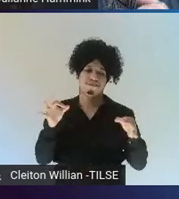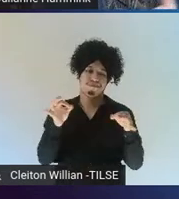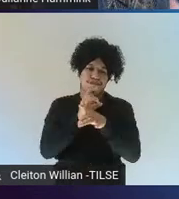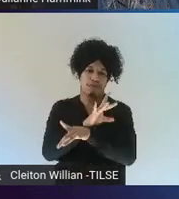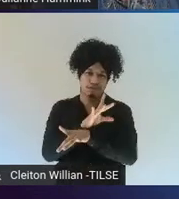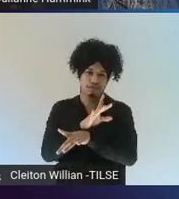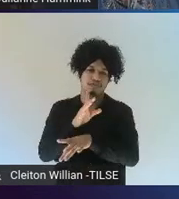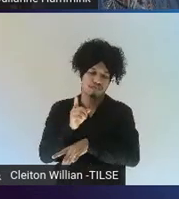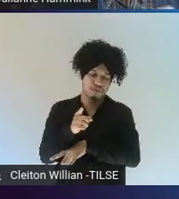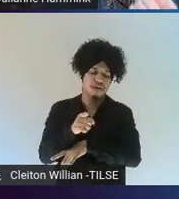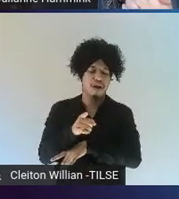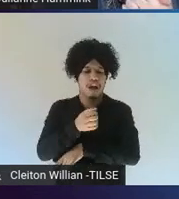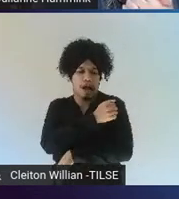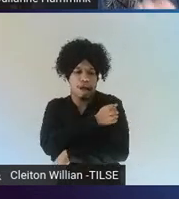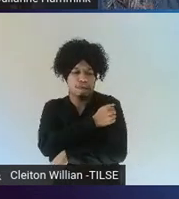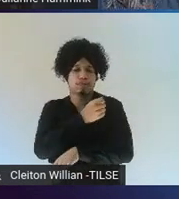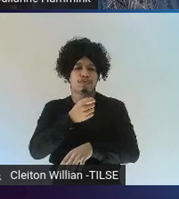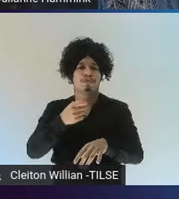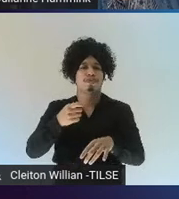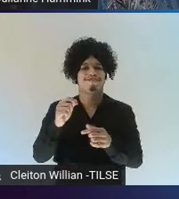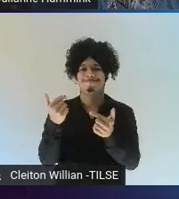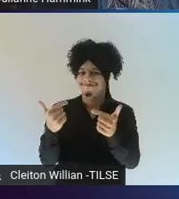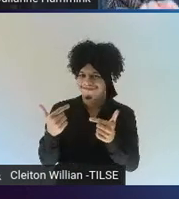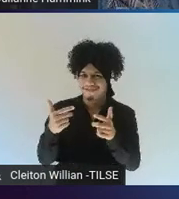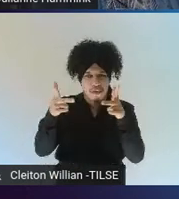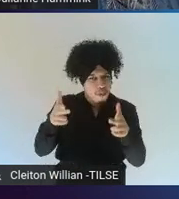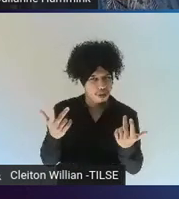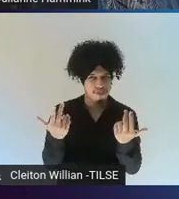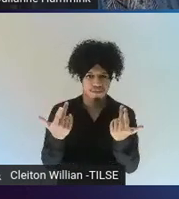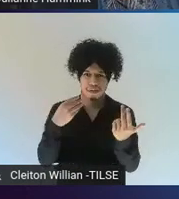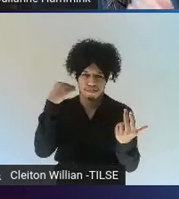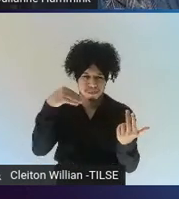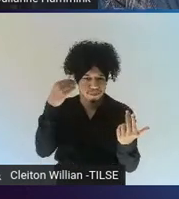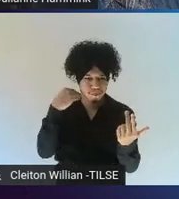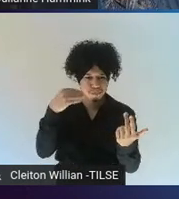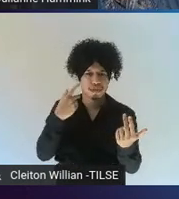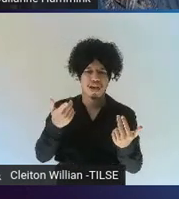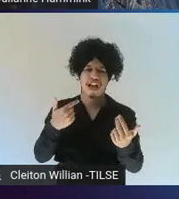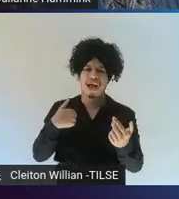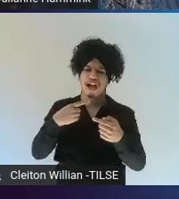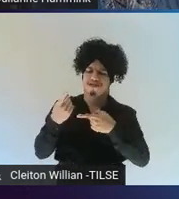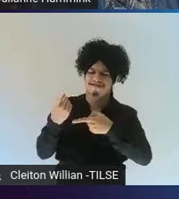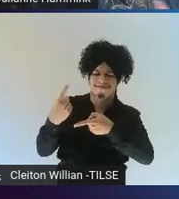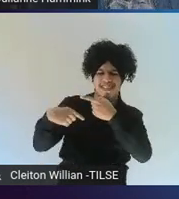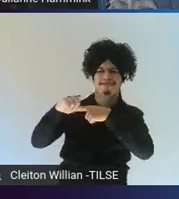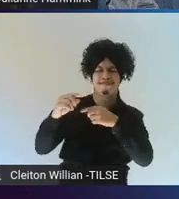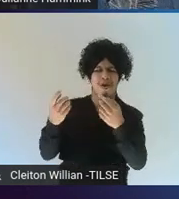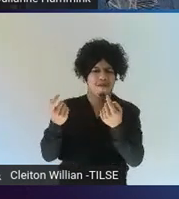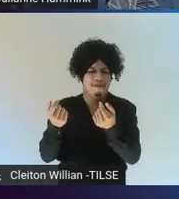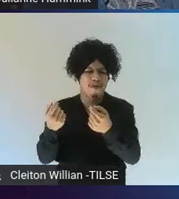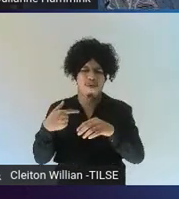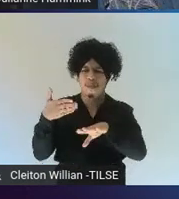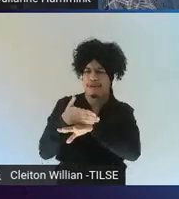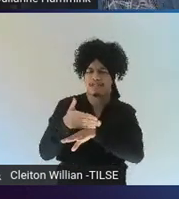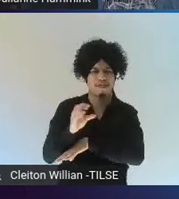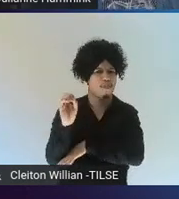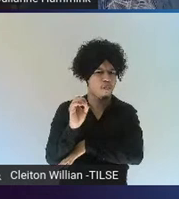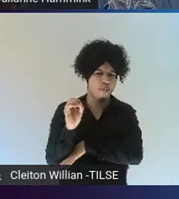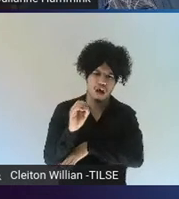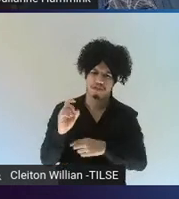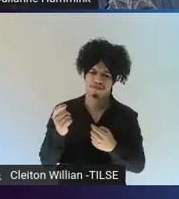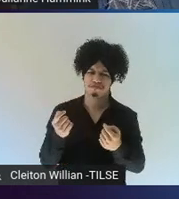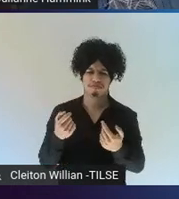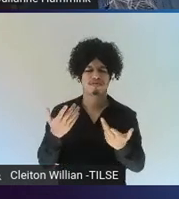Students who had not had those opportunities were less successful or they didn't participate at all. So, that's